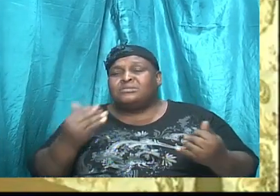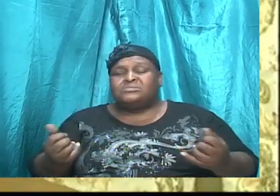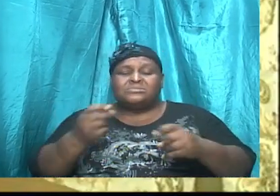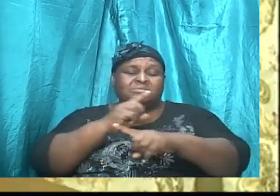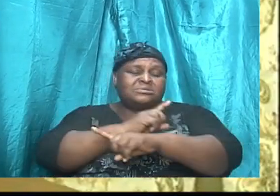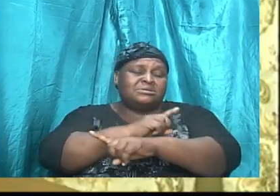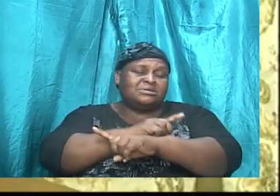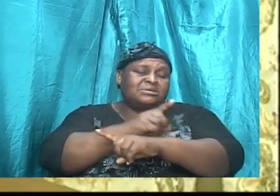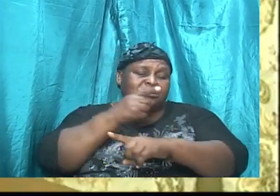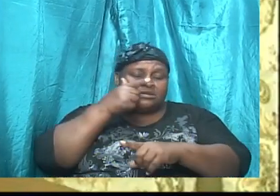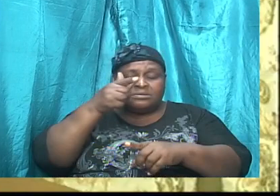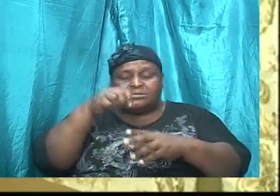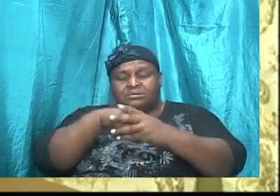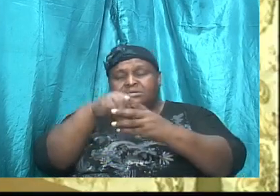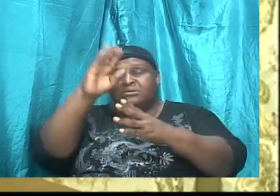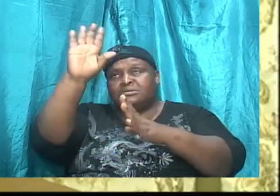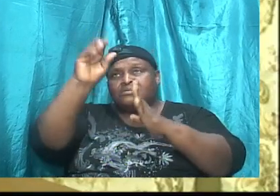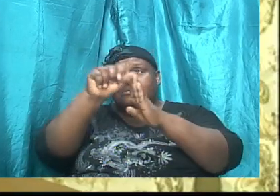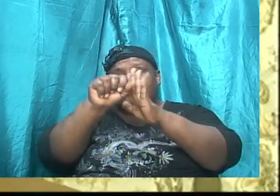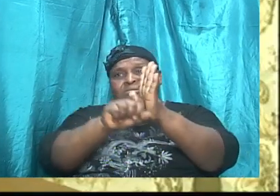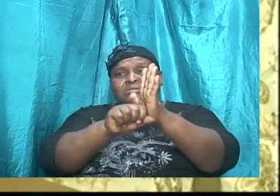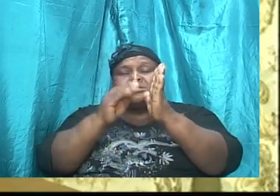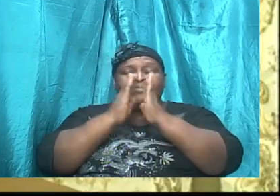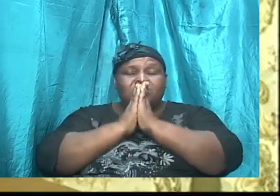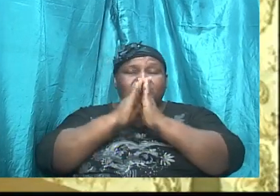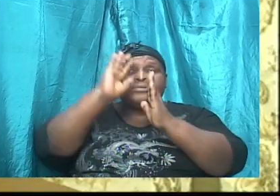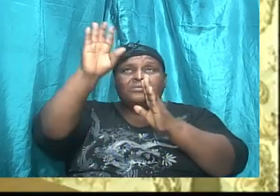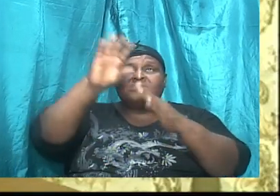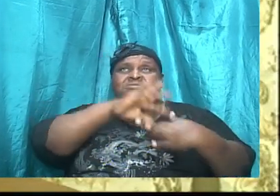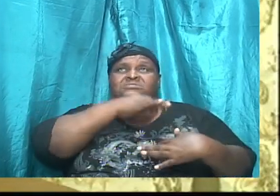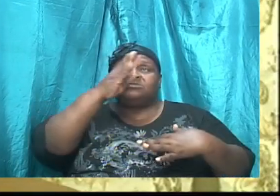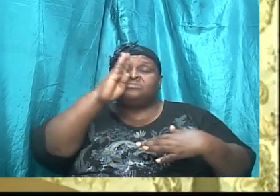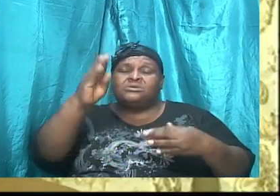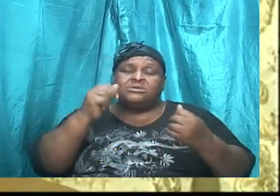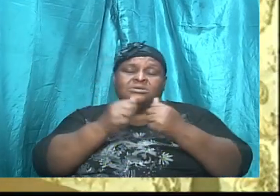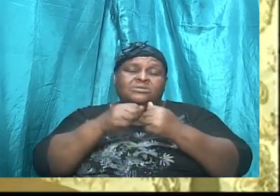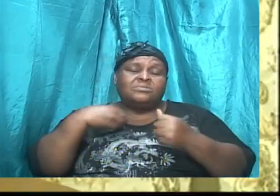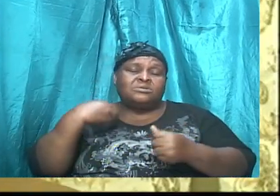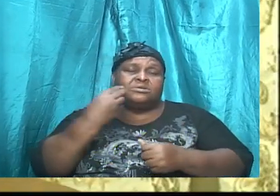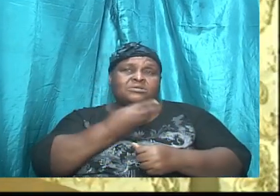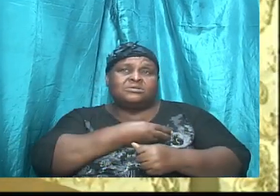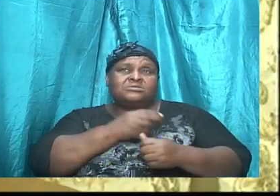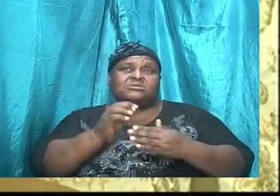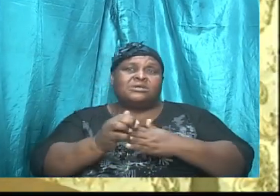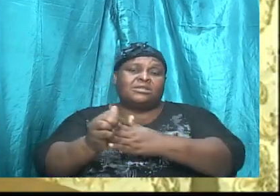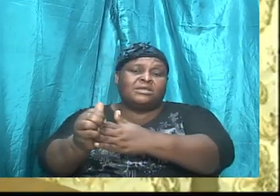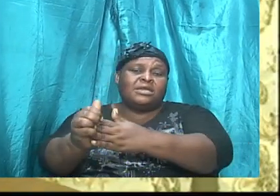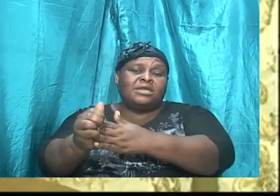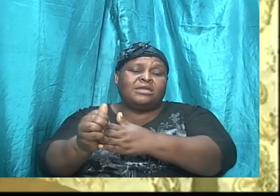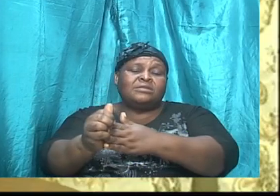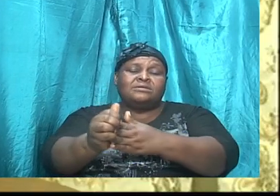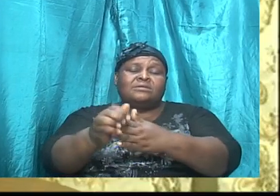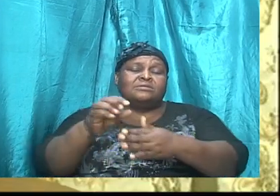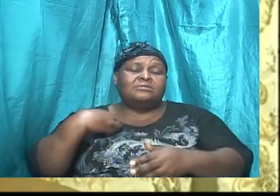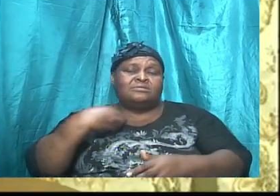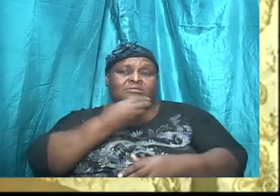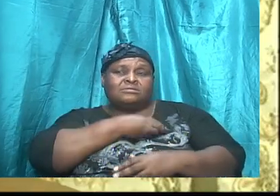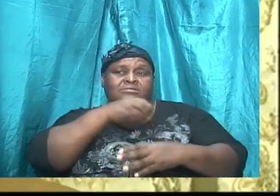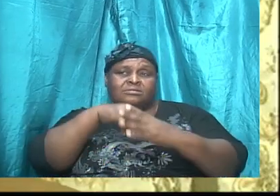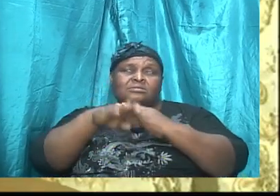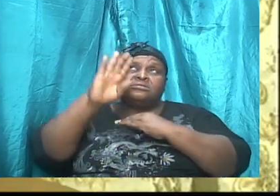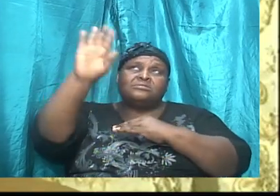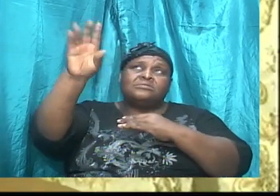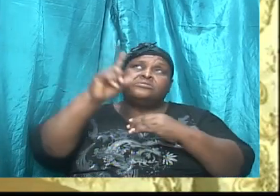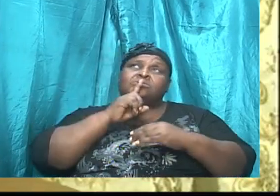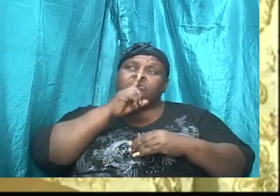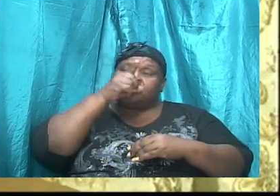look in your scriptures, we pray, O God, that your spirit will be with us. We pray that you will lead and that you will guide us into your truth.